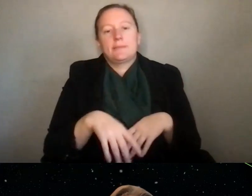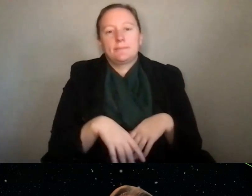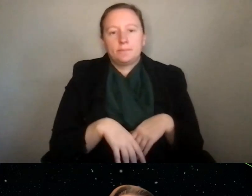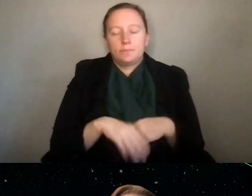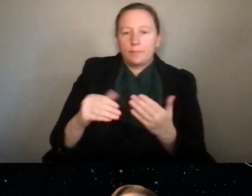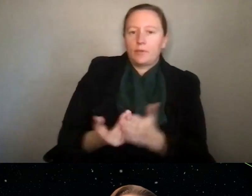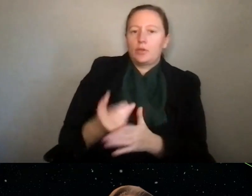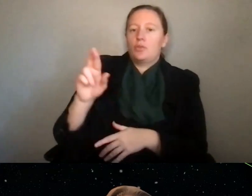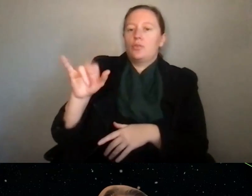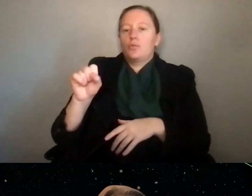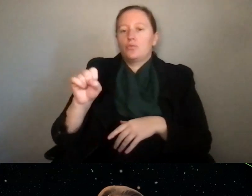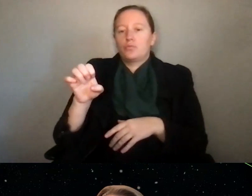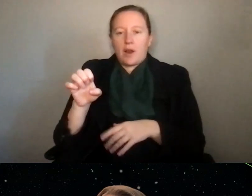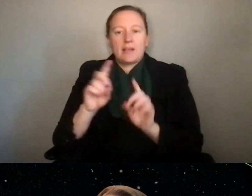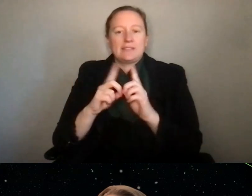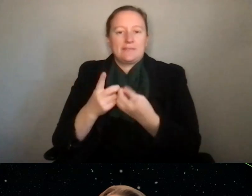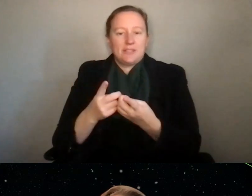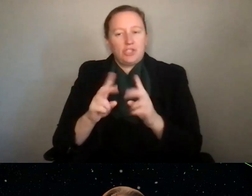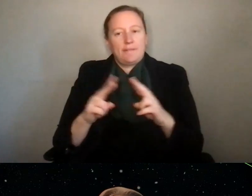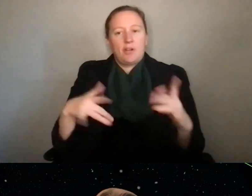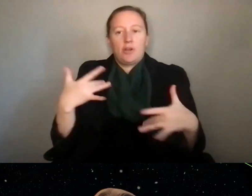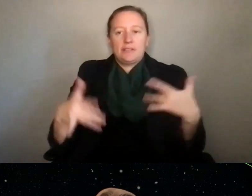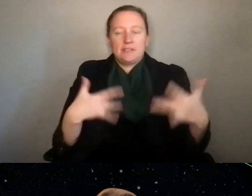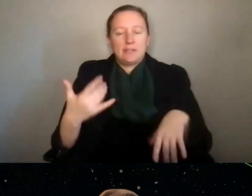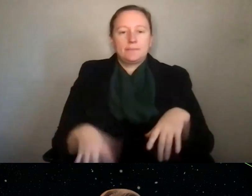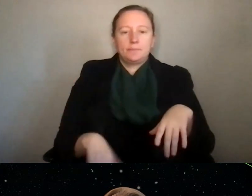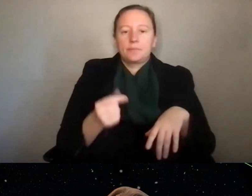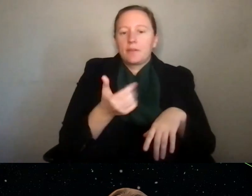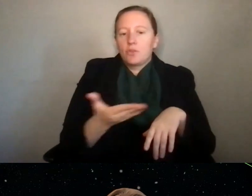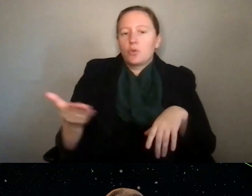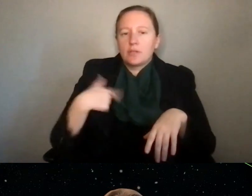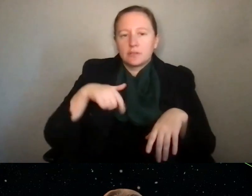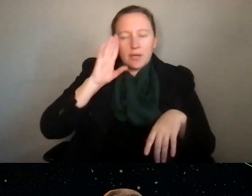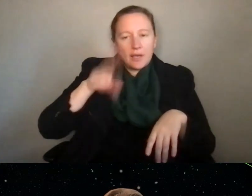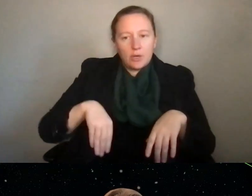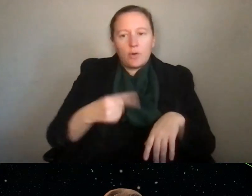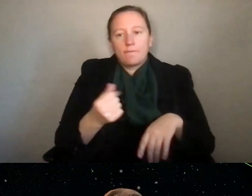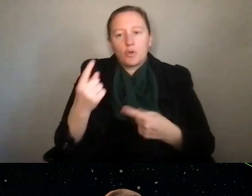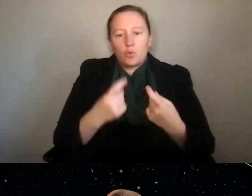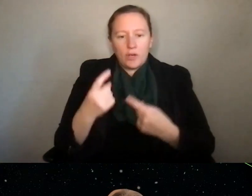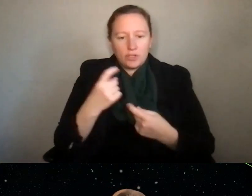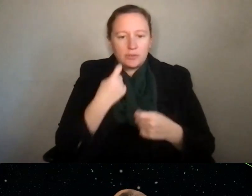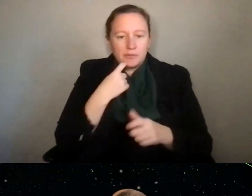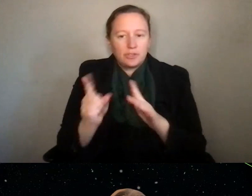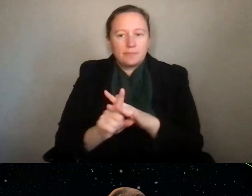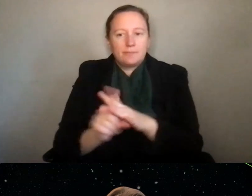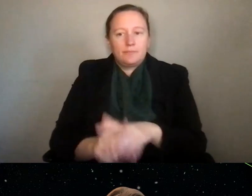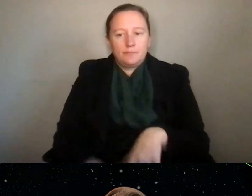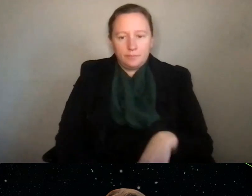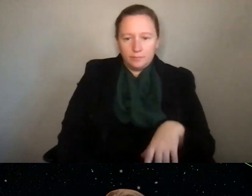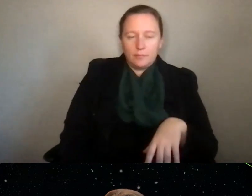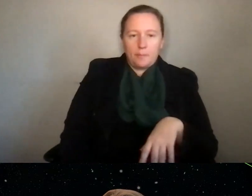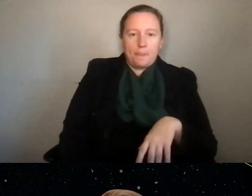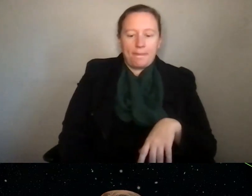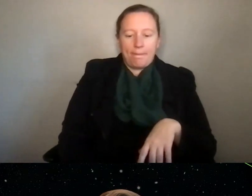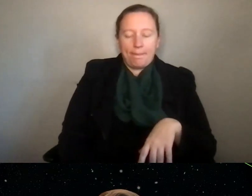new RISE division. It's very exciting. So a couple of things. I see there are a couple of questions coming in that we will answer. But a